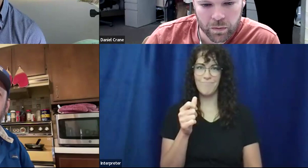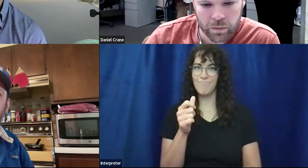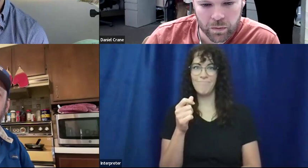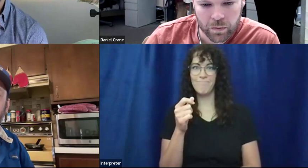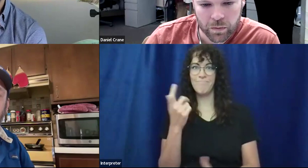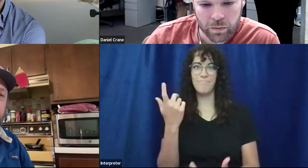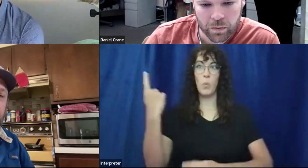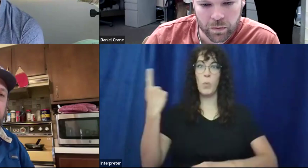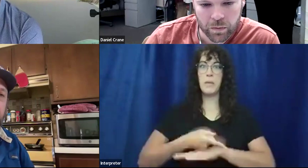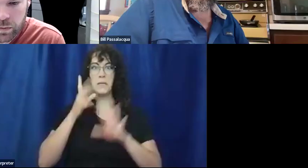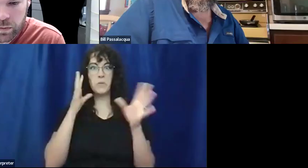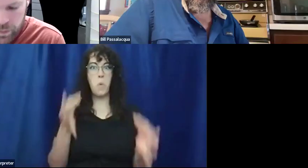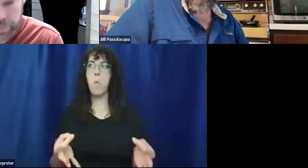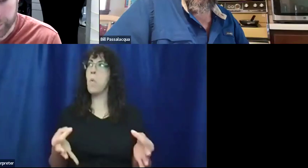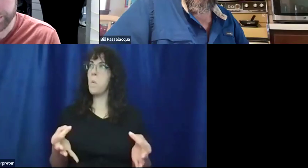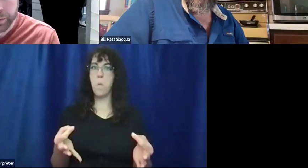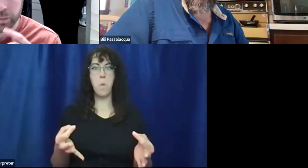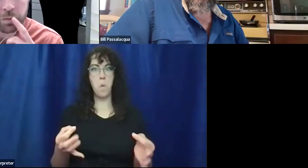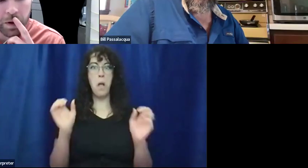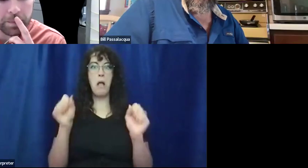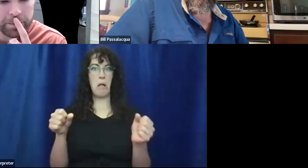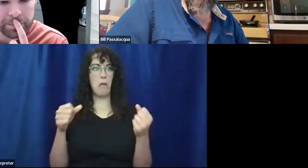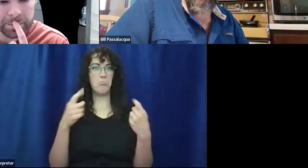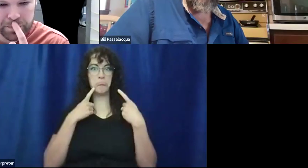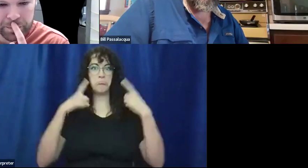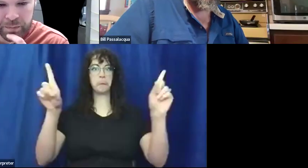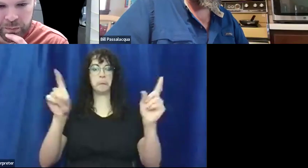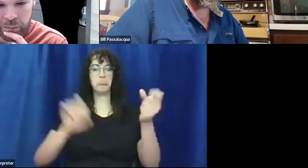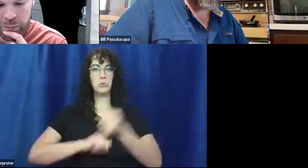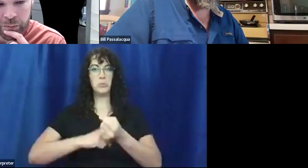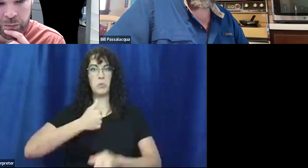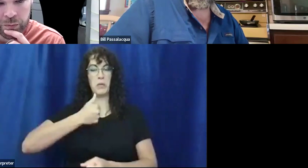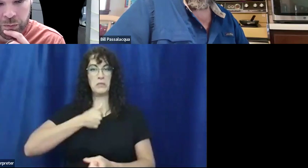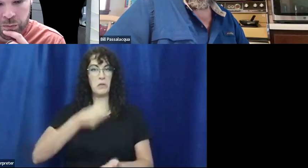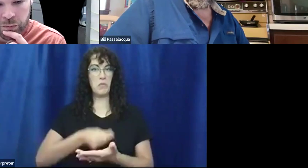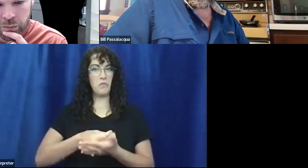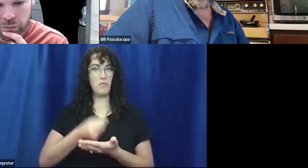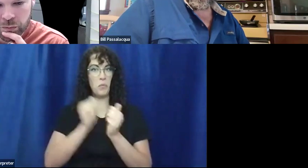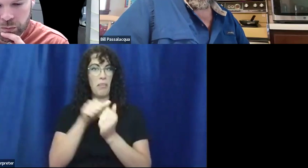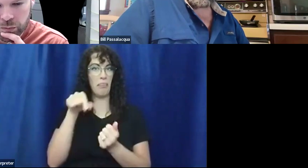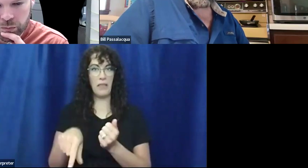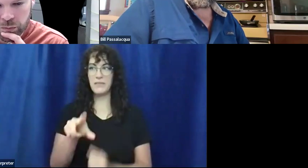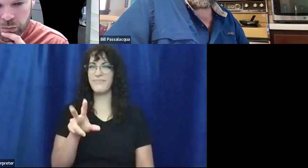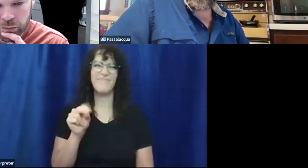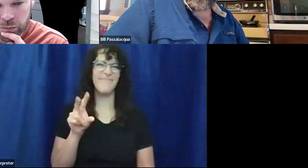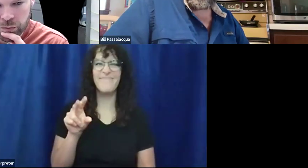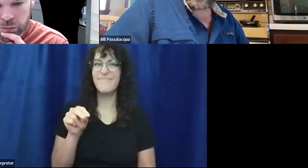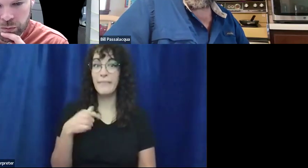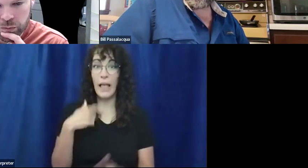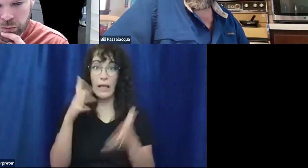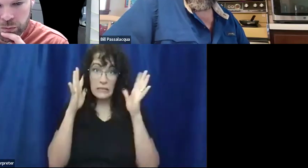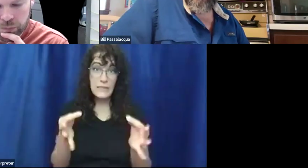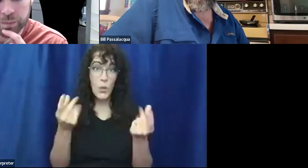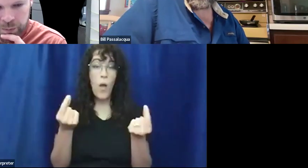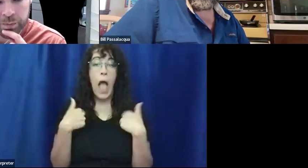that I could make a living at this. Uh, I came to the conclusion that I could, um, make half